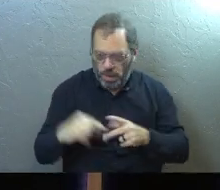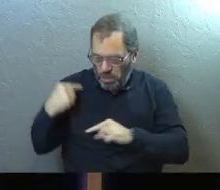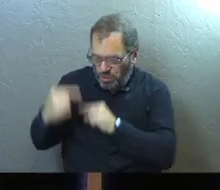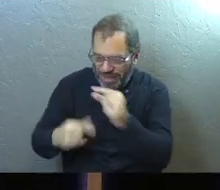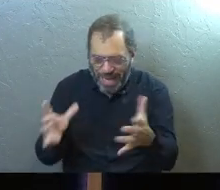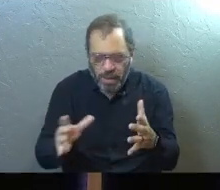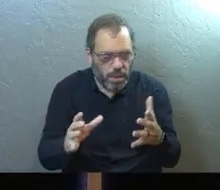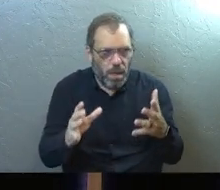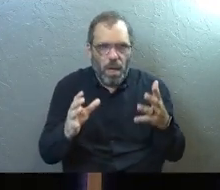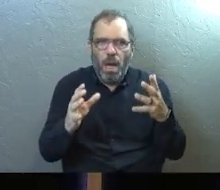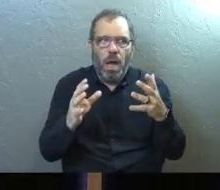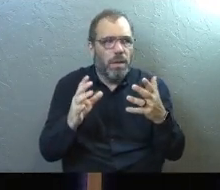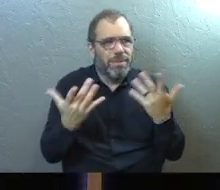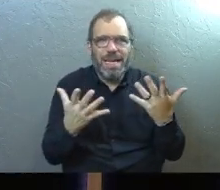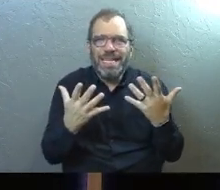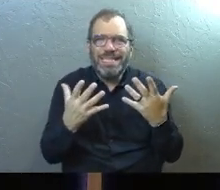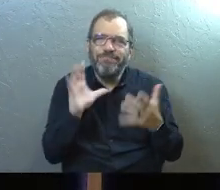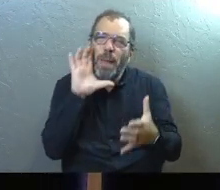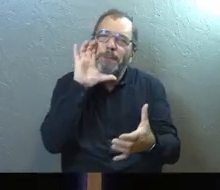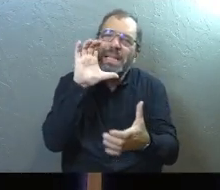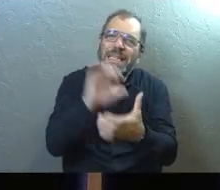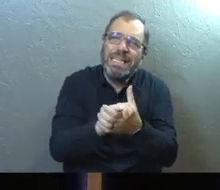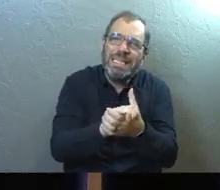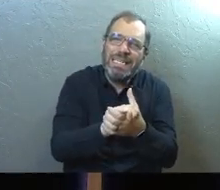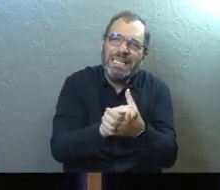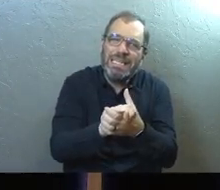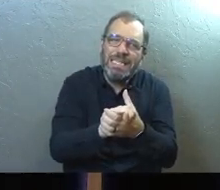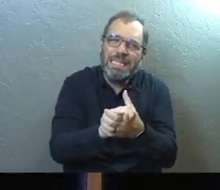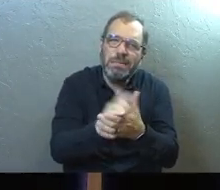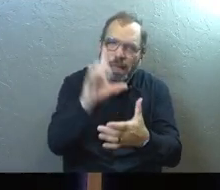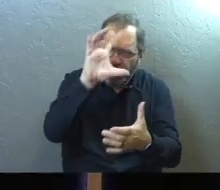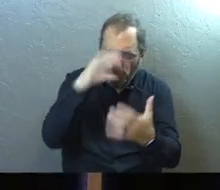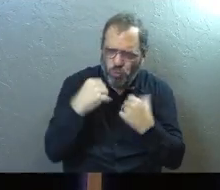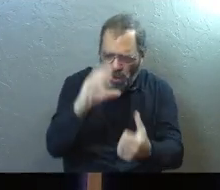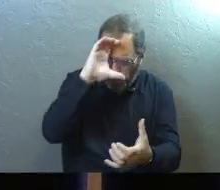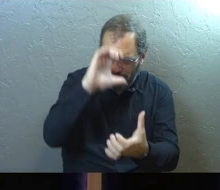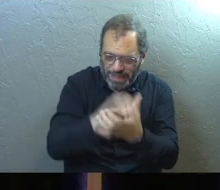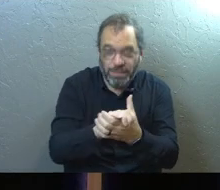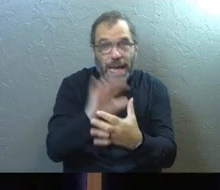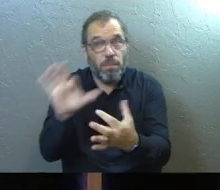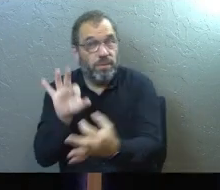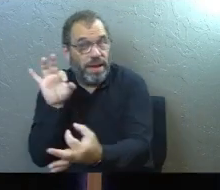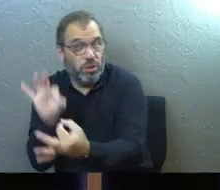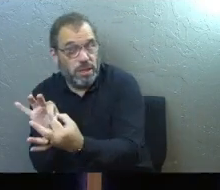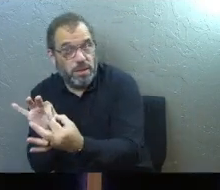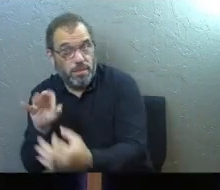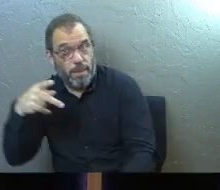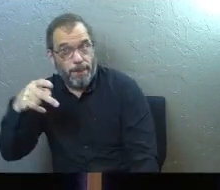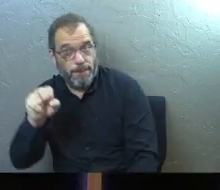genetics handed down from parents, but they're, they're beliefs, core beliefs handed down like perfectionism.